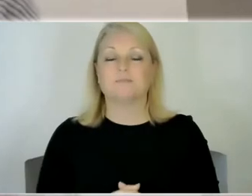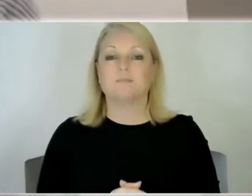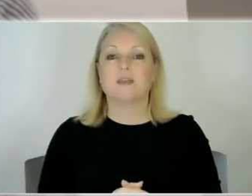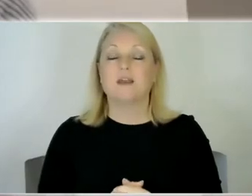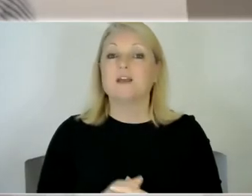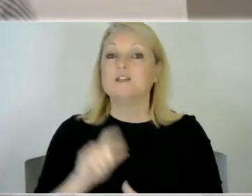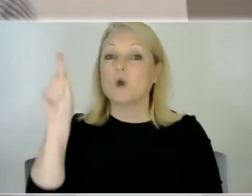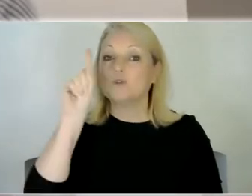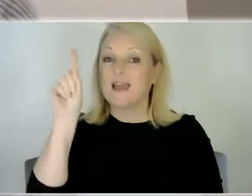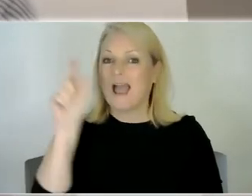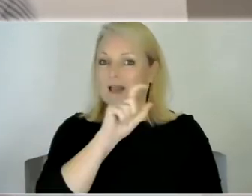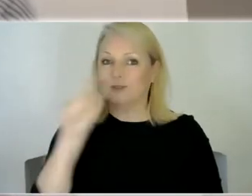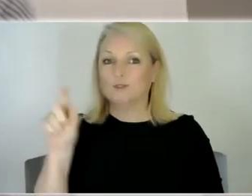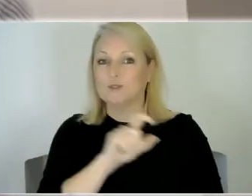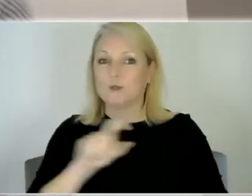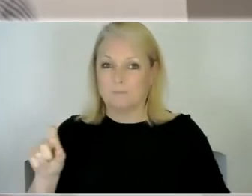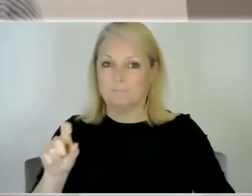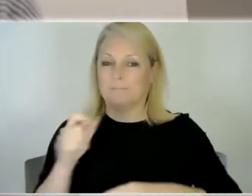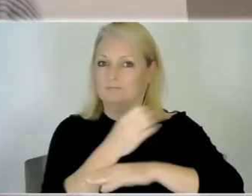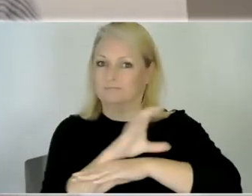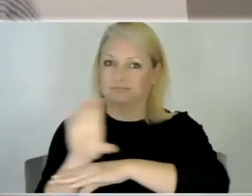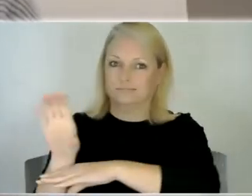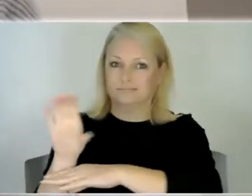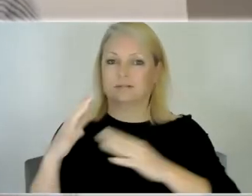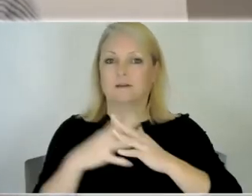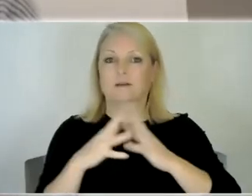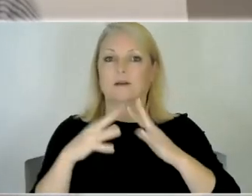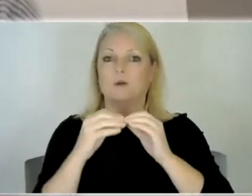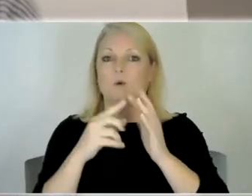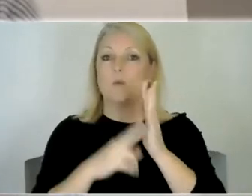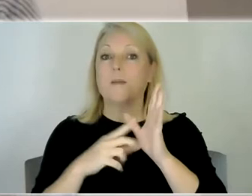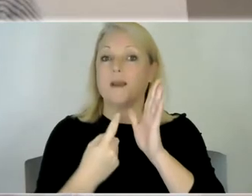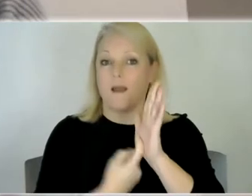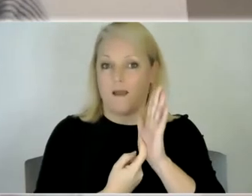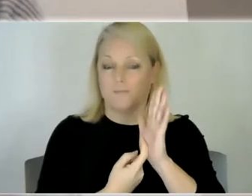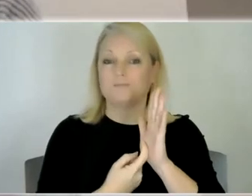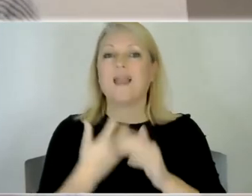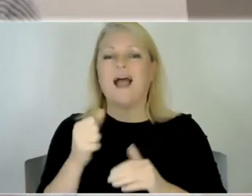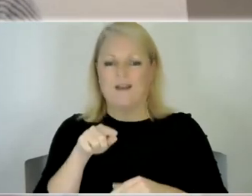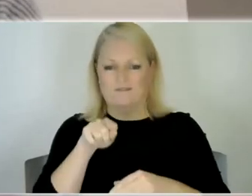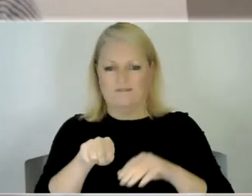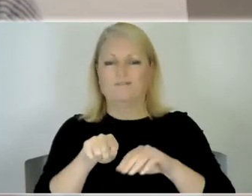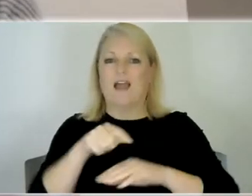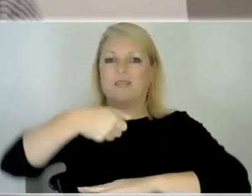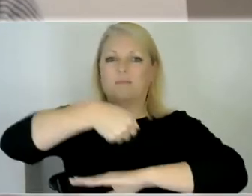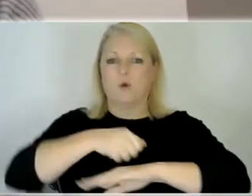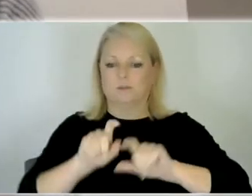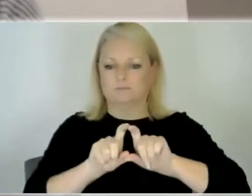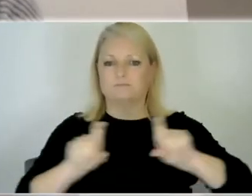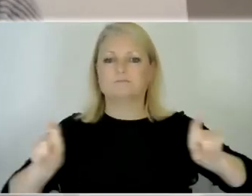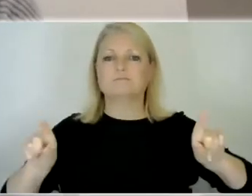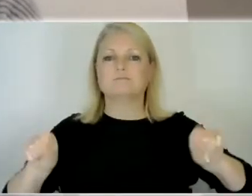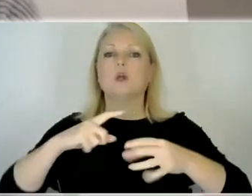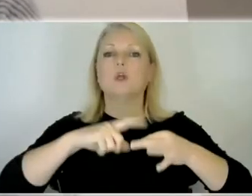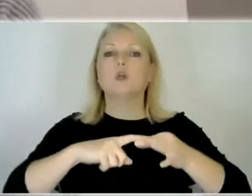usual Zoom meeting which you could probably tell by now. Please use the Q&A function which you can see at the bottom of your